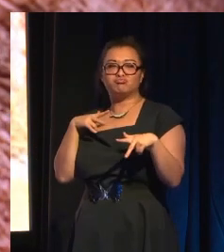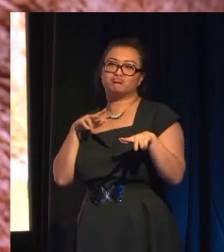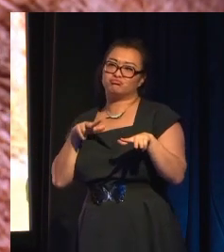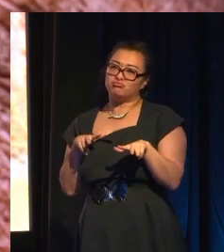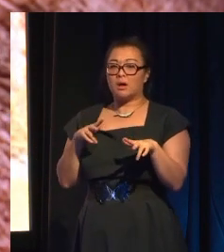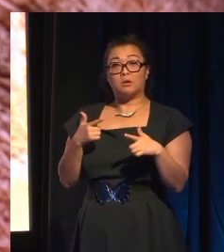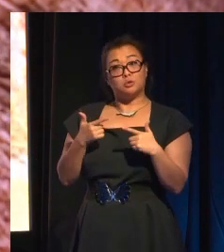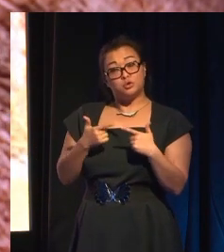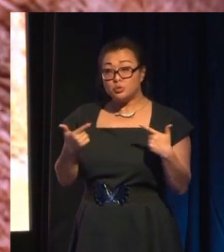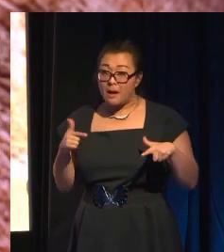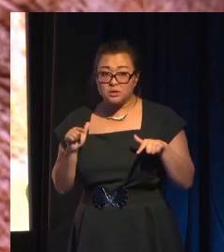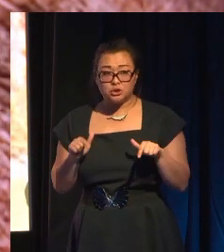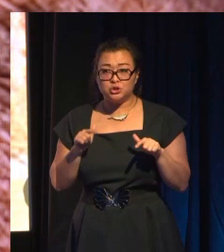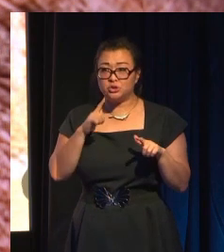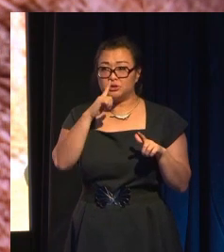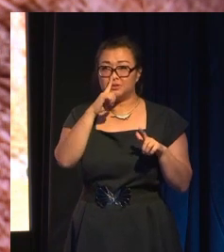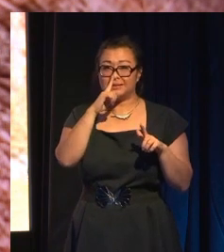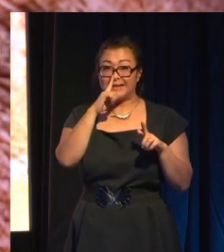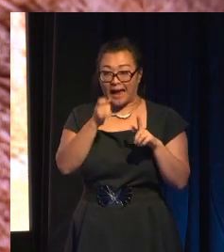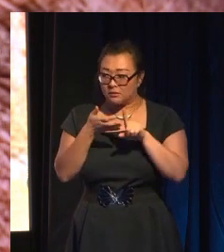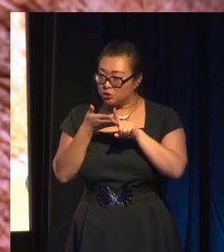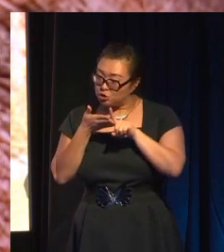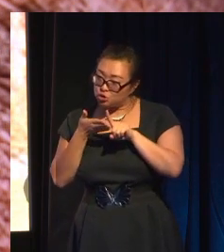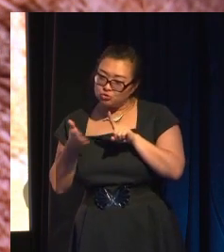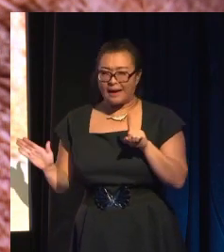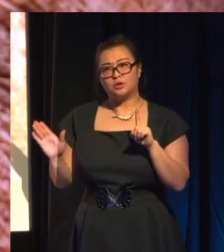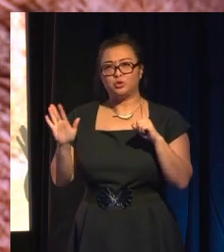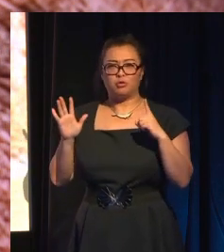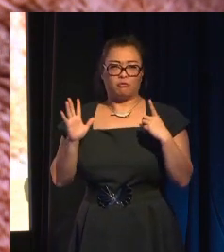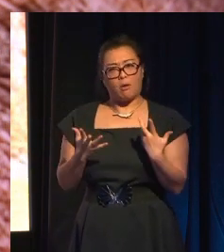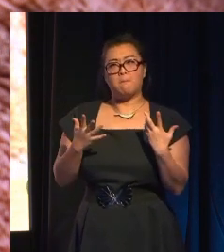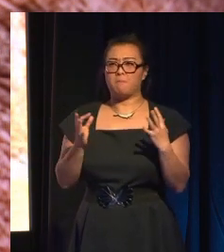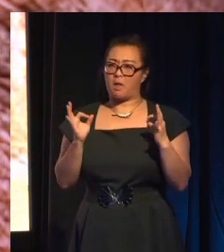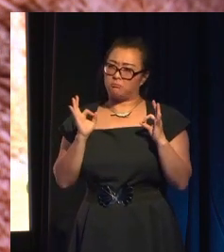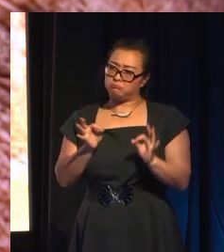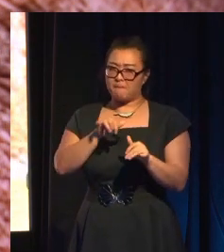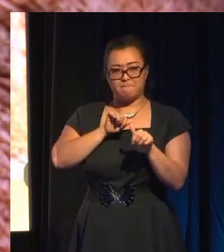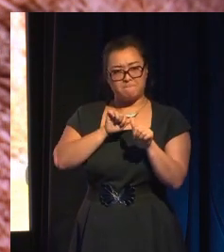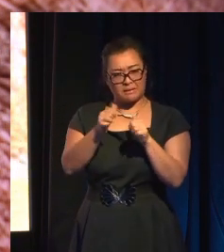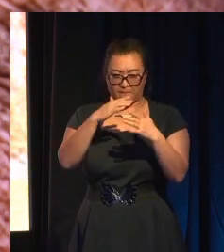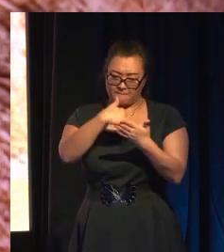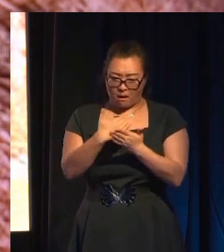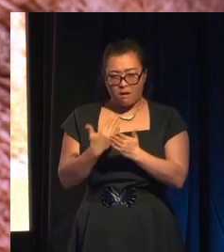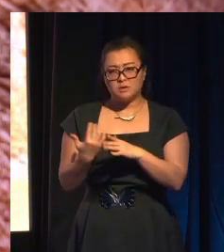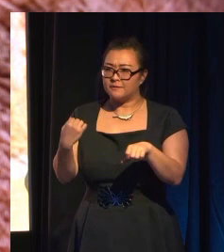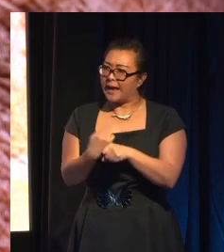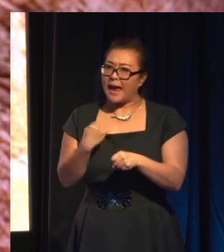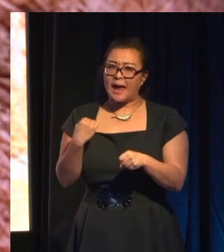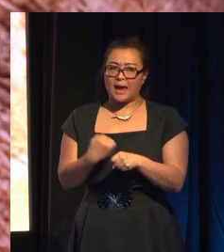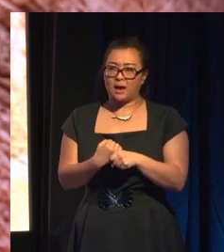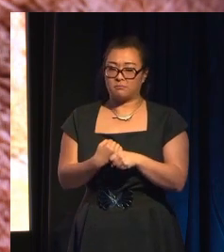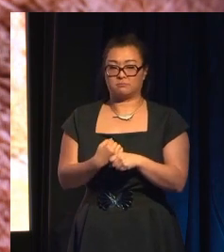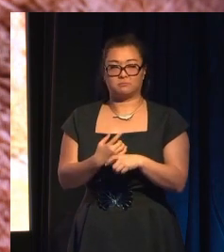can debase and distract you from the worthy elements of the content you have in the game. And this is certainly what I was told in